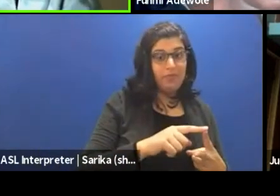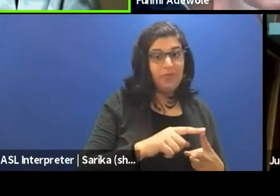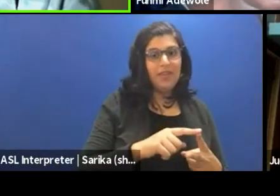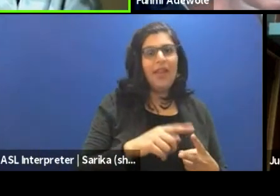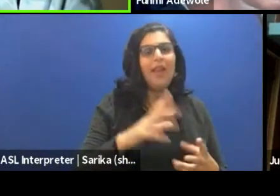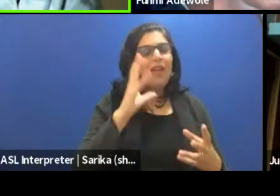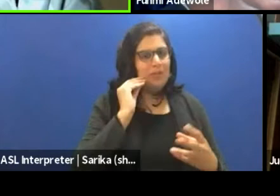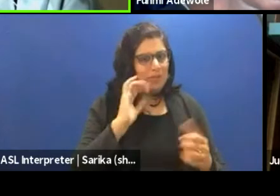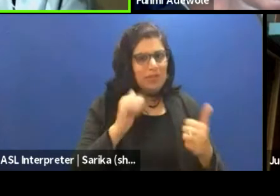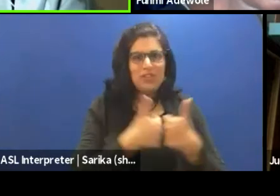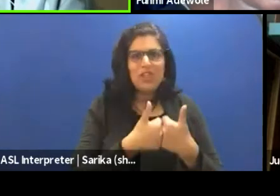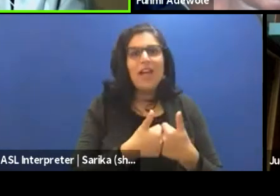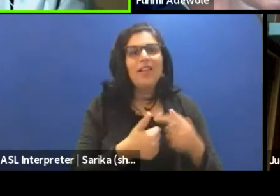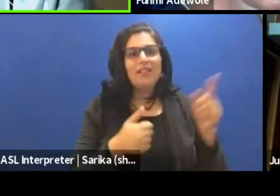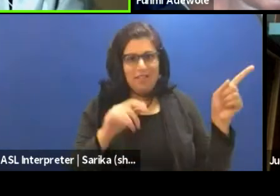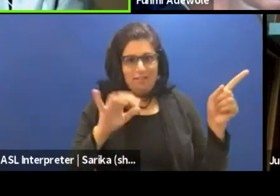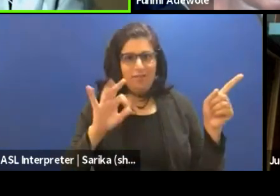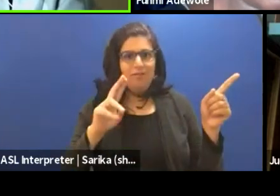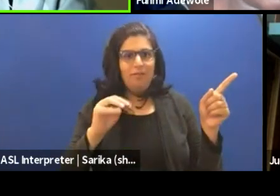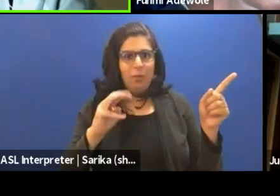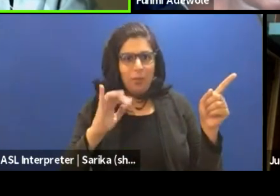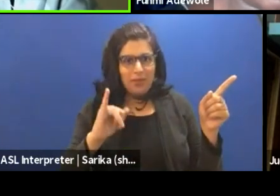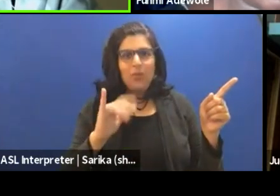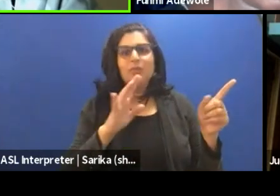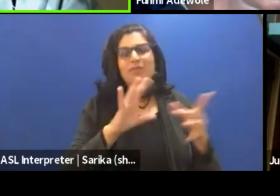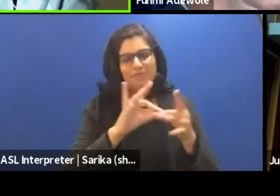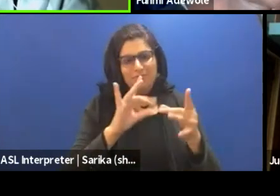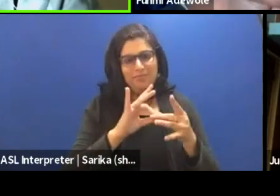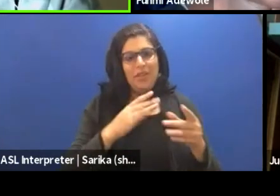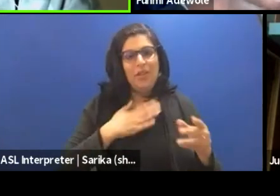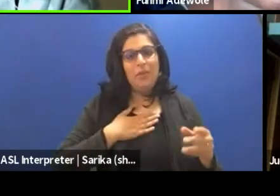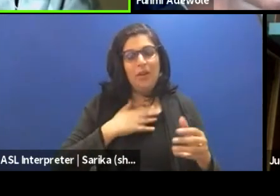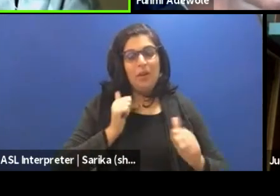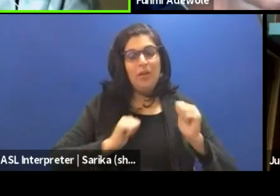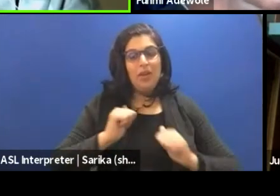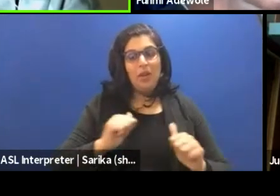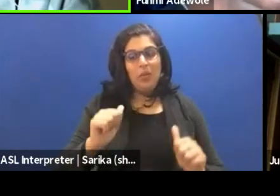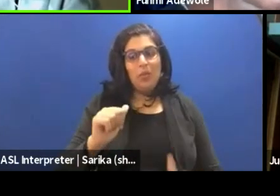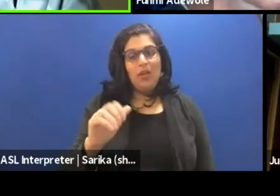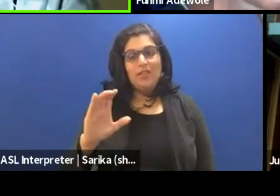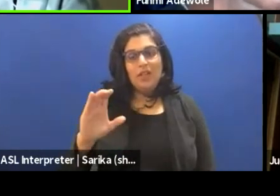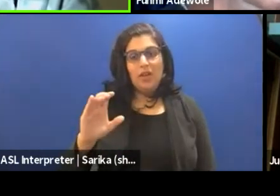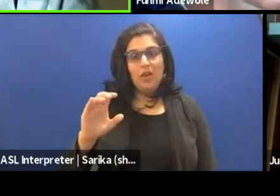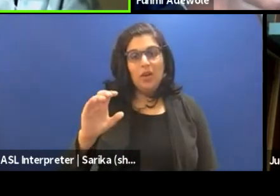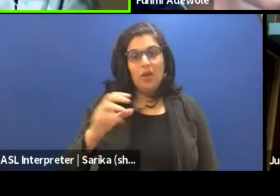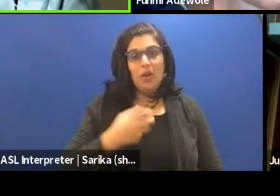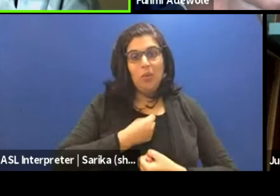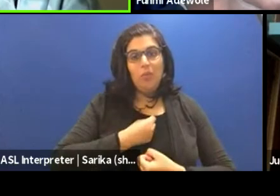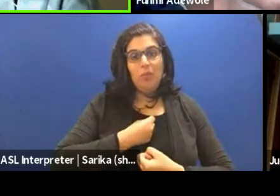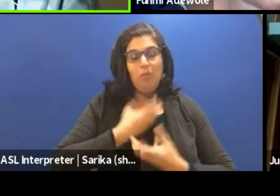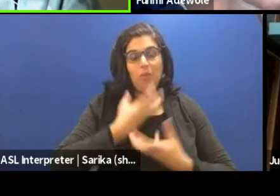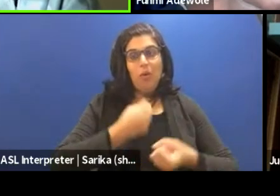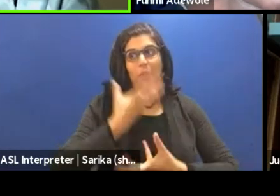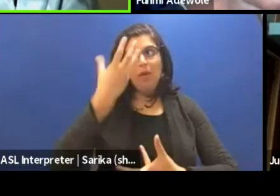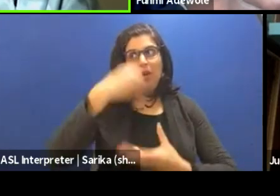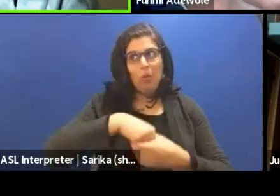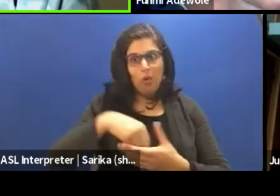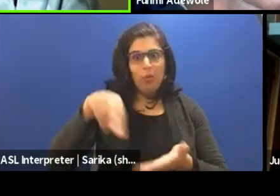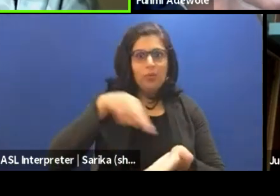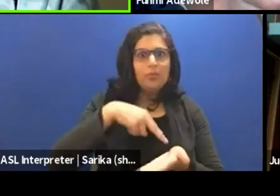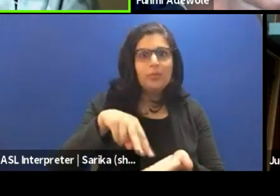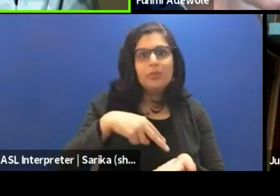about. My play was a choreo poem. so that meant it encompassed dance, poetry,